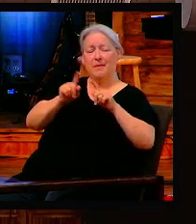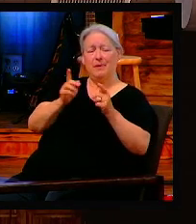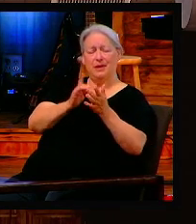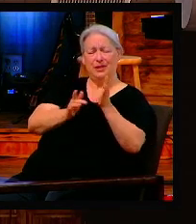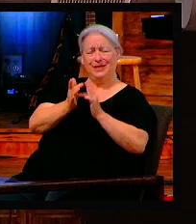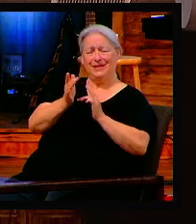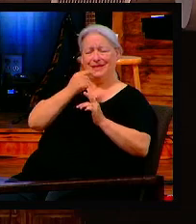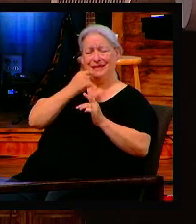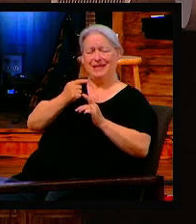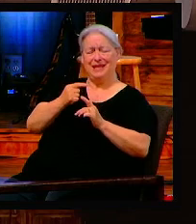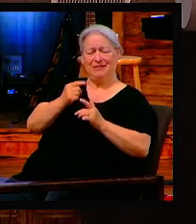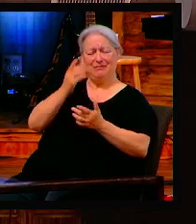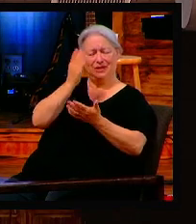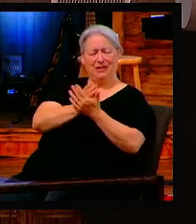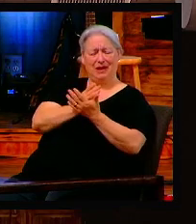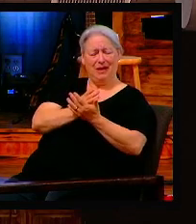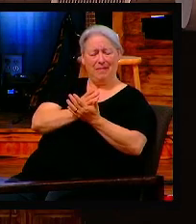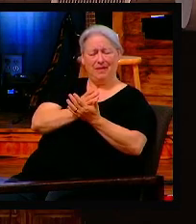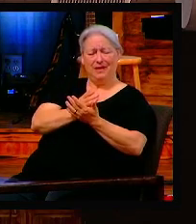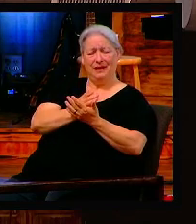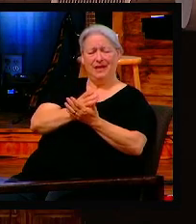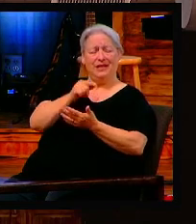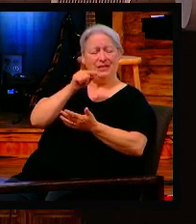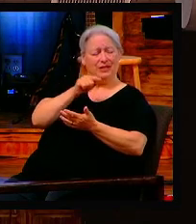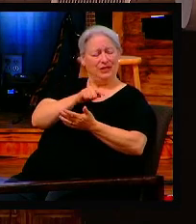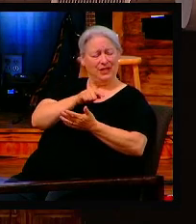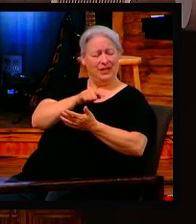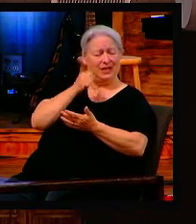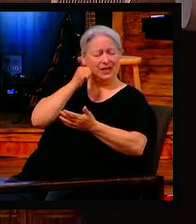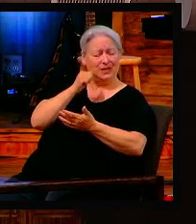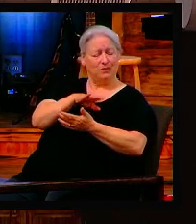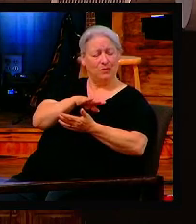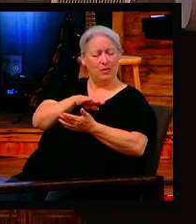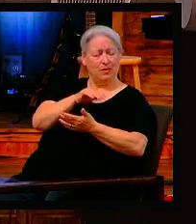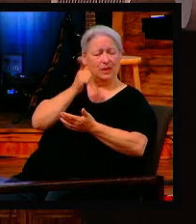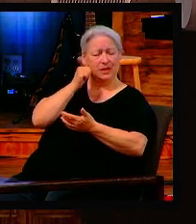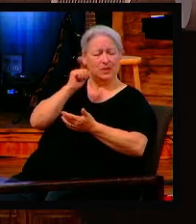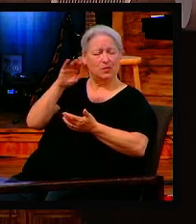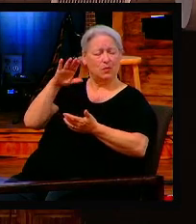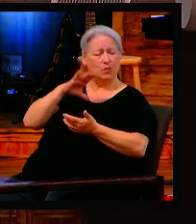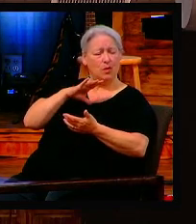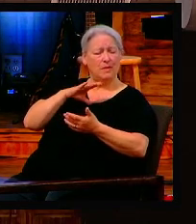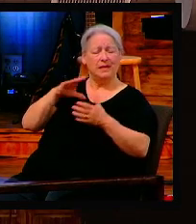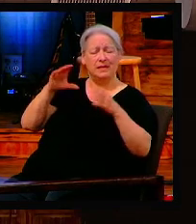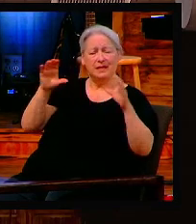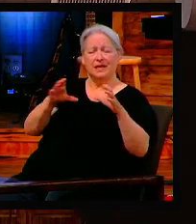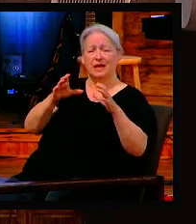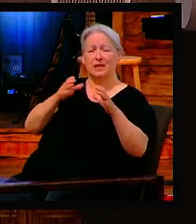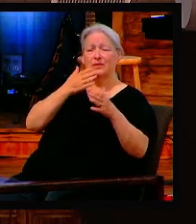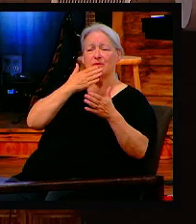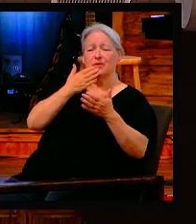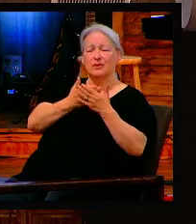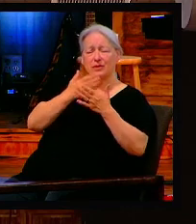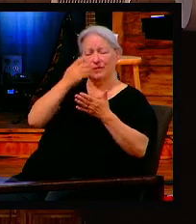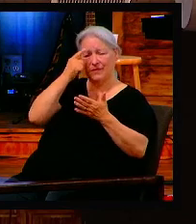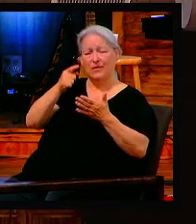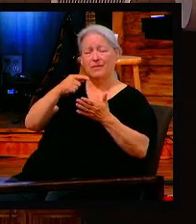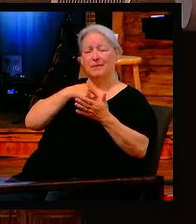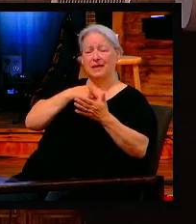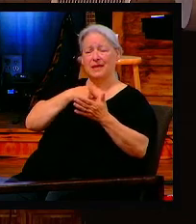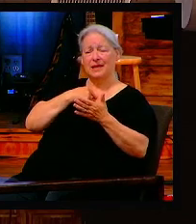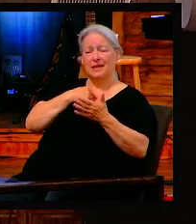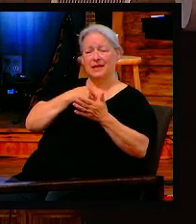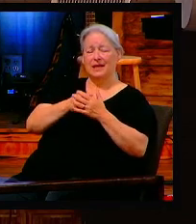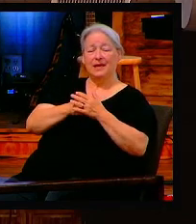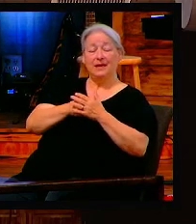trouble her? She has done a good work for me, for you have the poor with you always, and whenever you wish, you may do them good. But me,